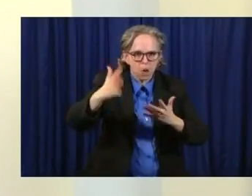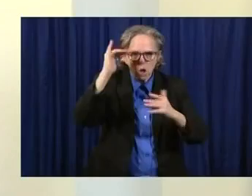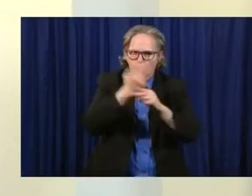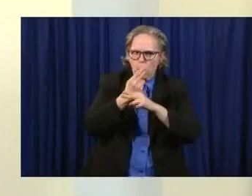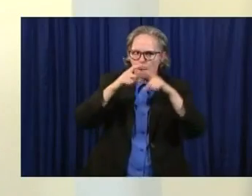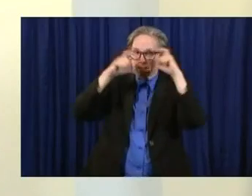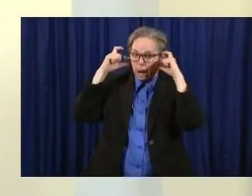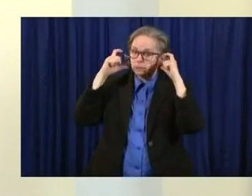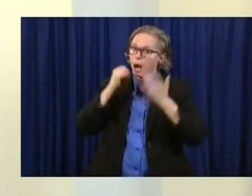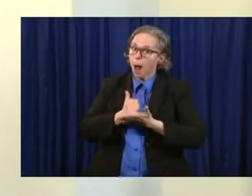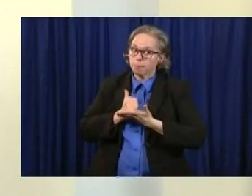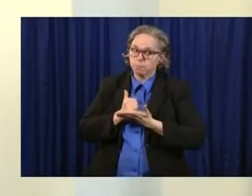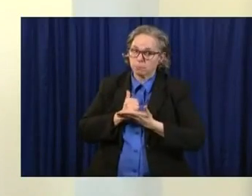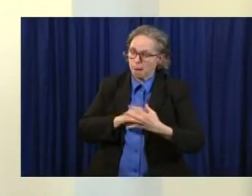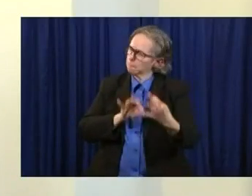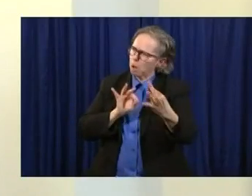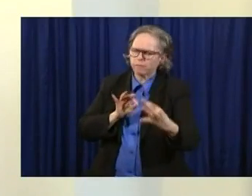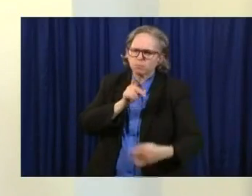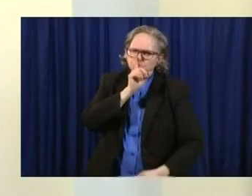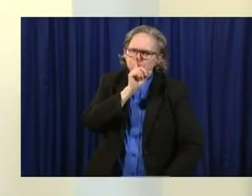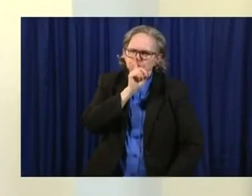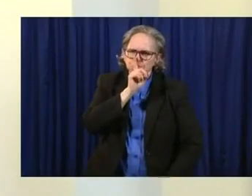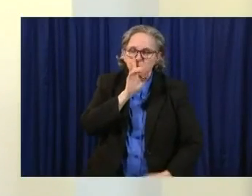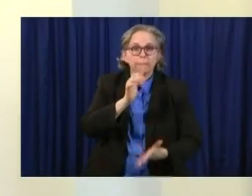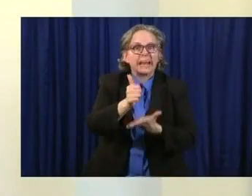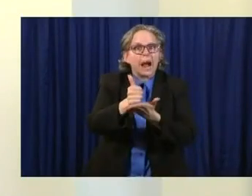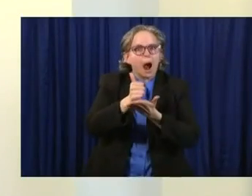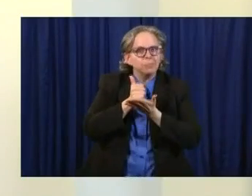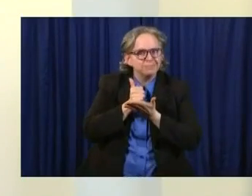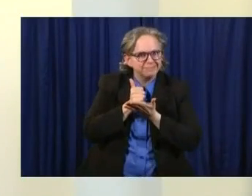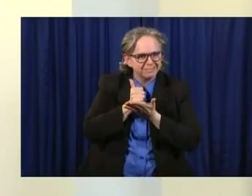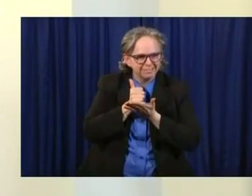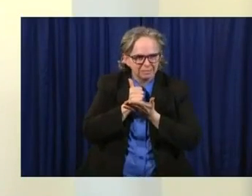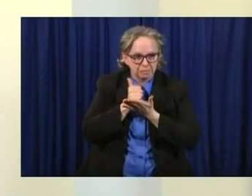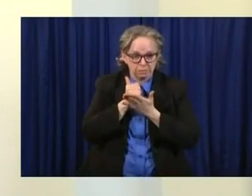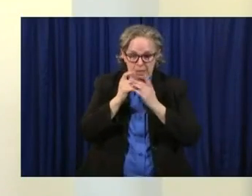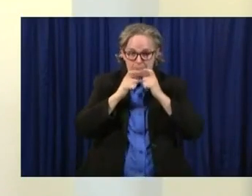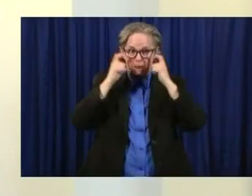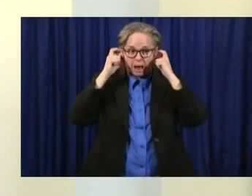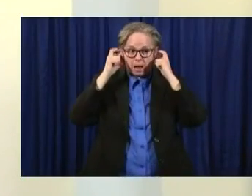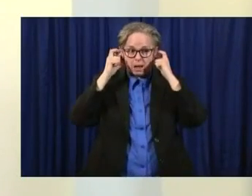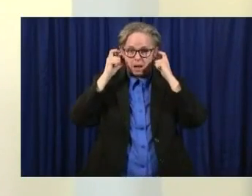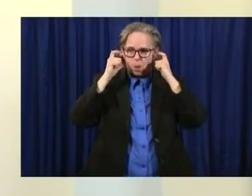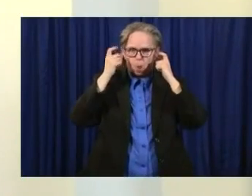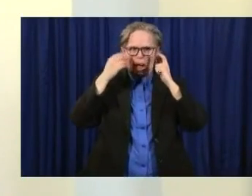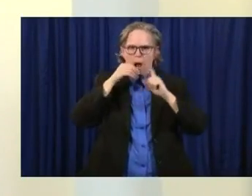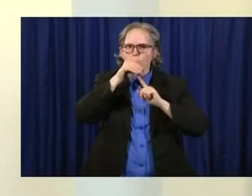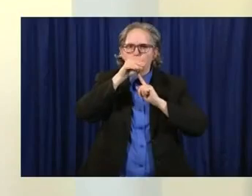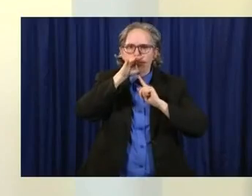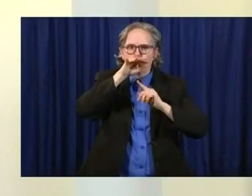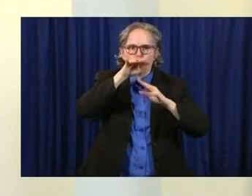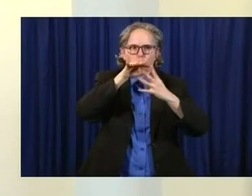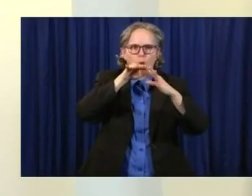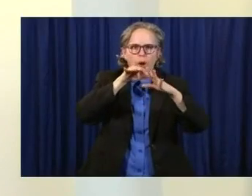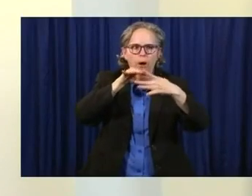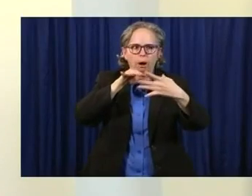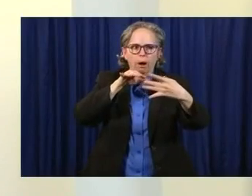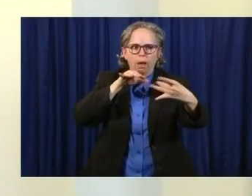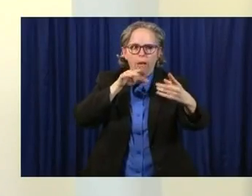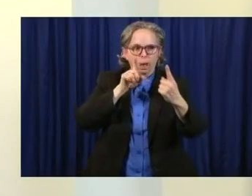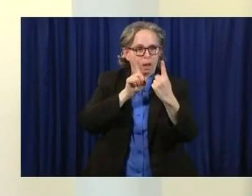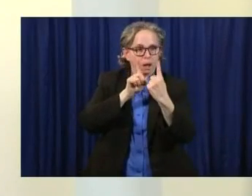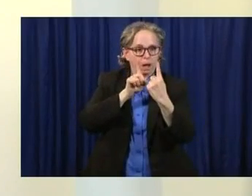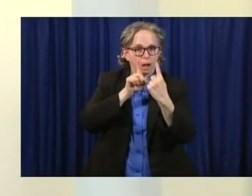pretty good. It helps when I wear it to not give it to you. When we both wear it, there's a much less likely